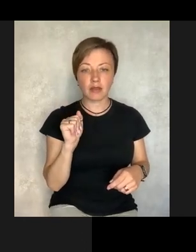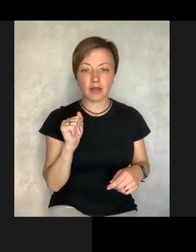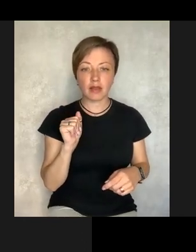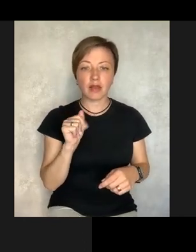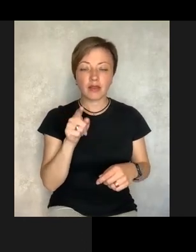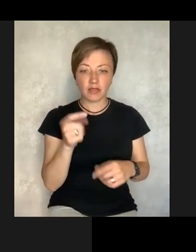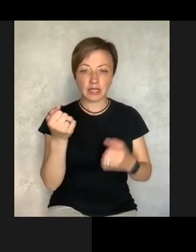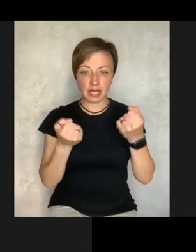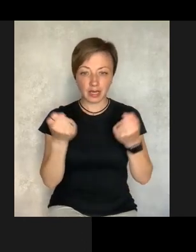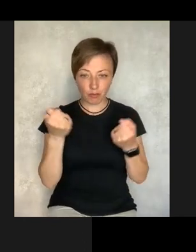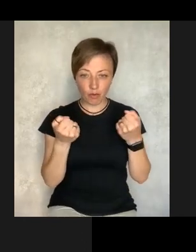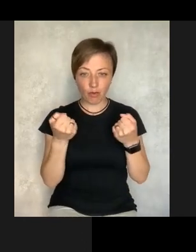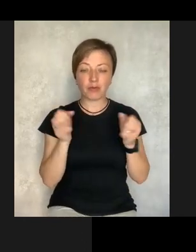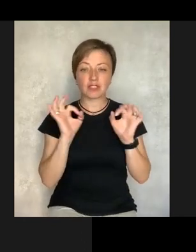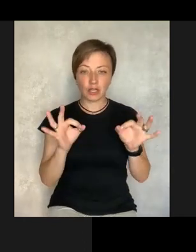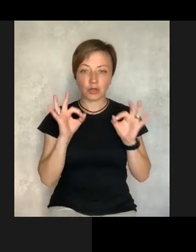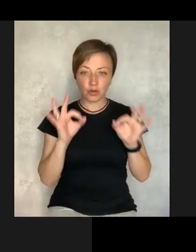Yes, I'm here. Are you driving?